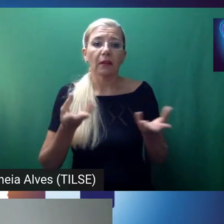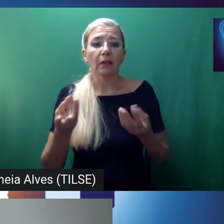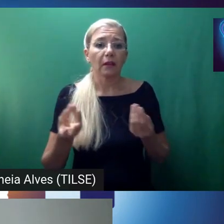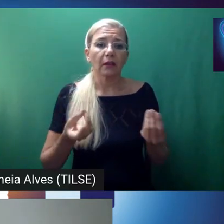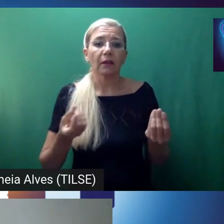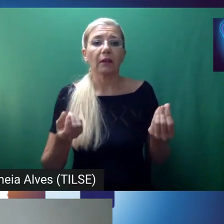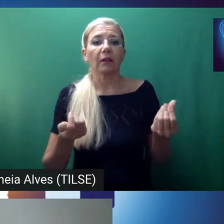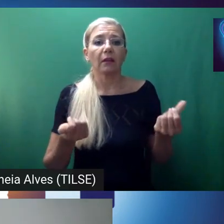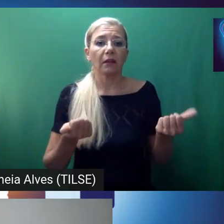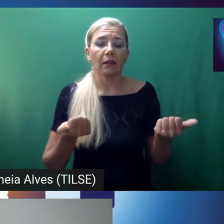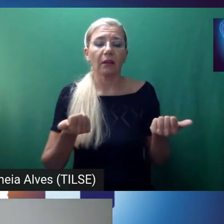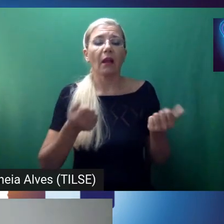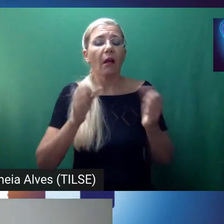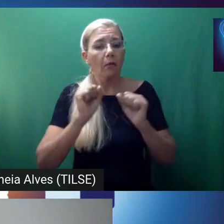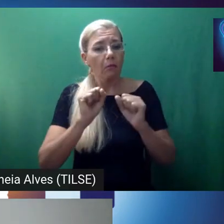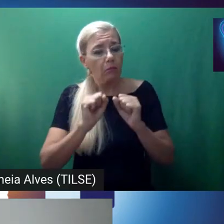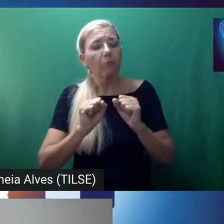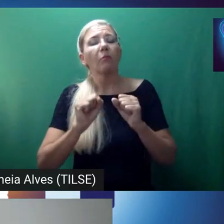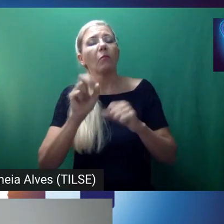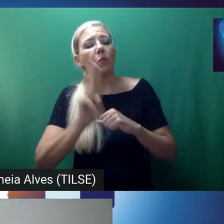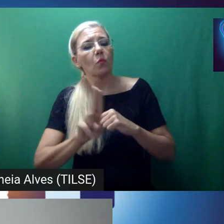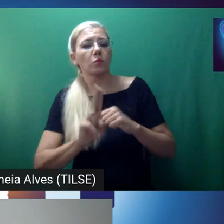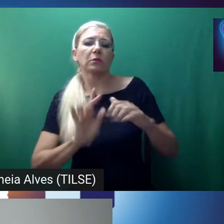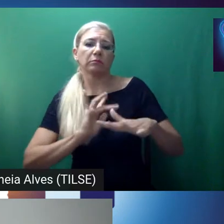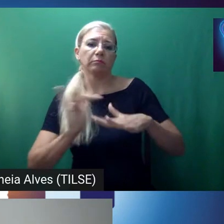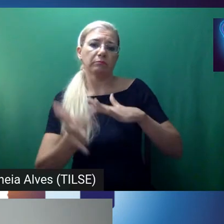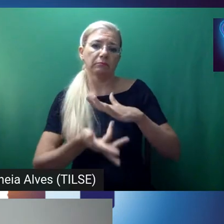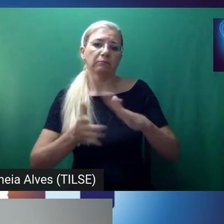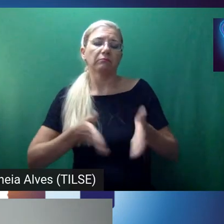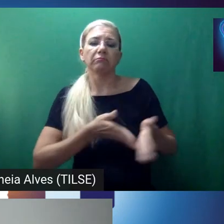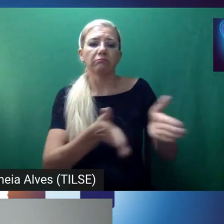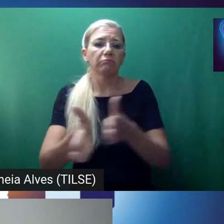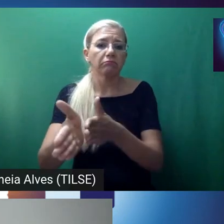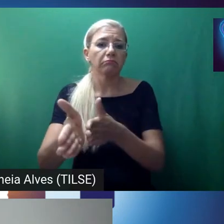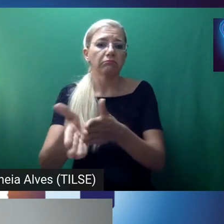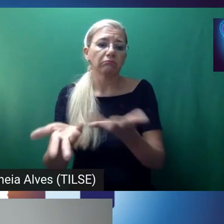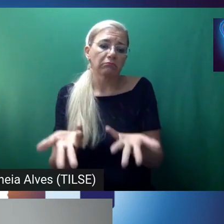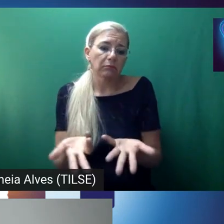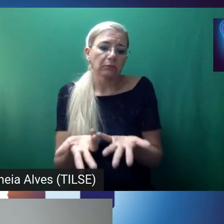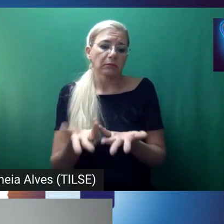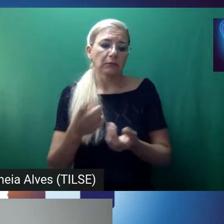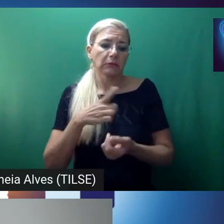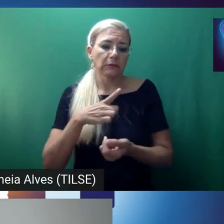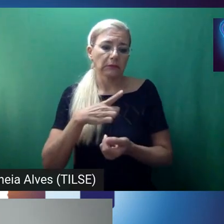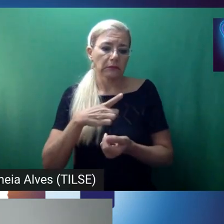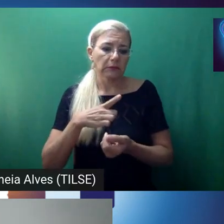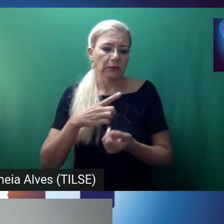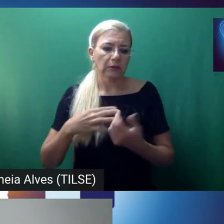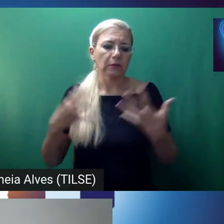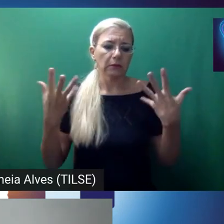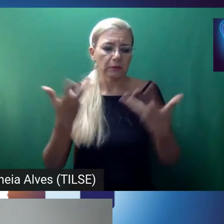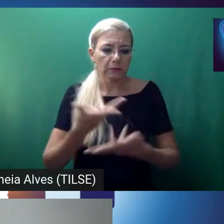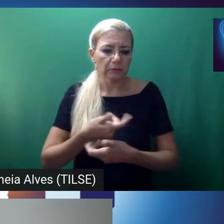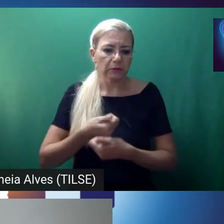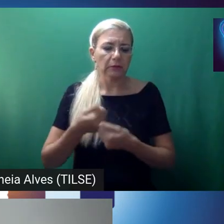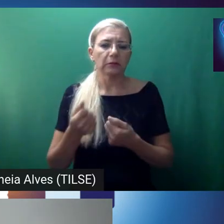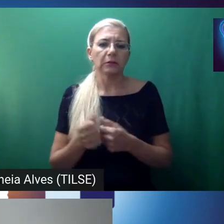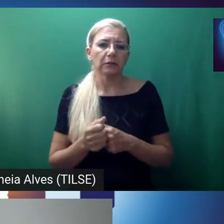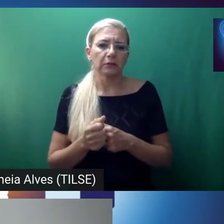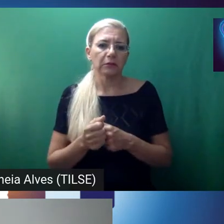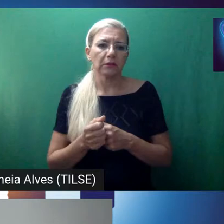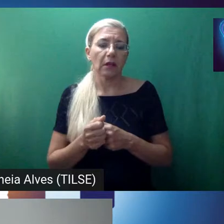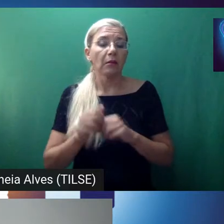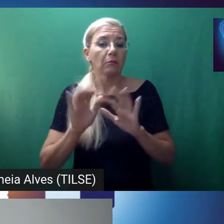intermediate way with some, maybe some hesitation, some disfluencies like I'm having right now. But